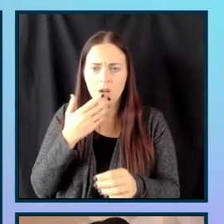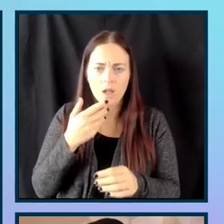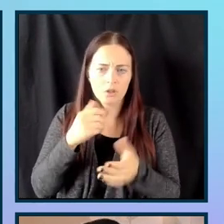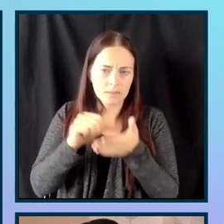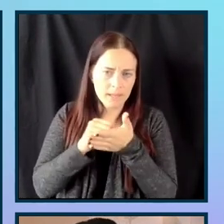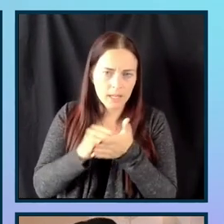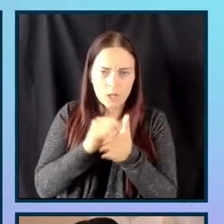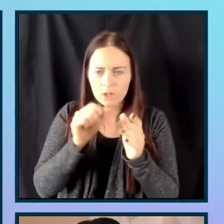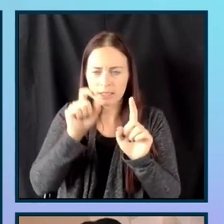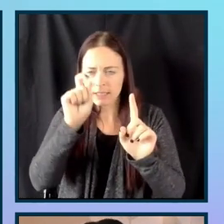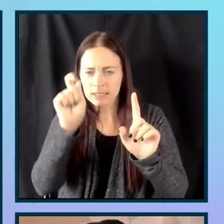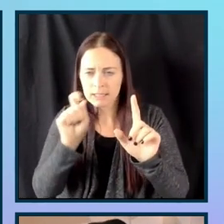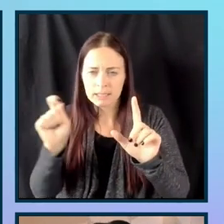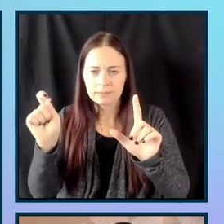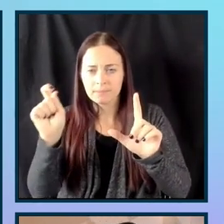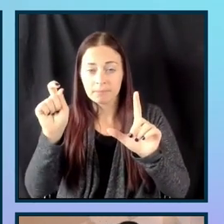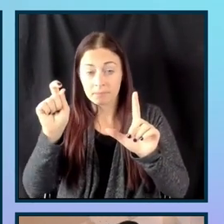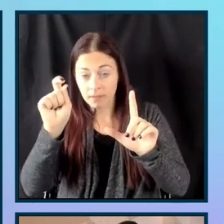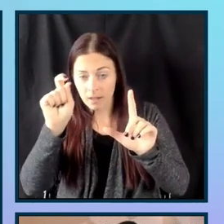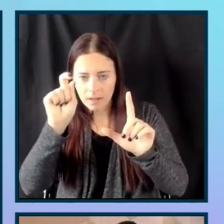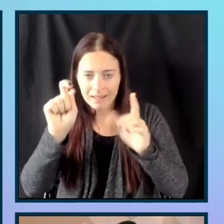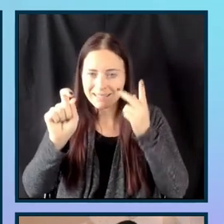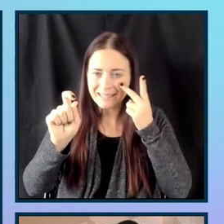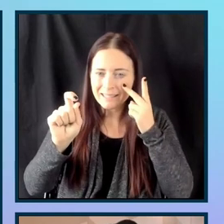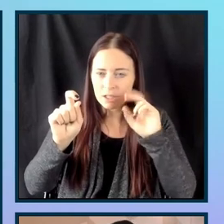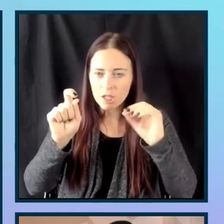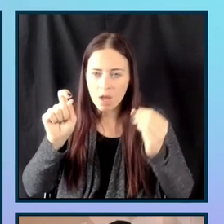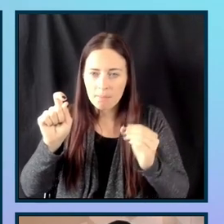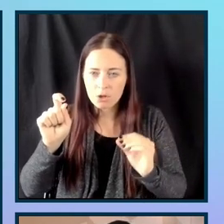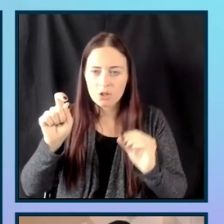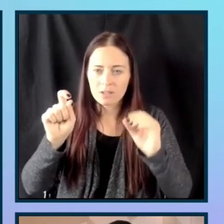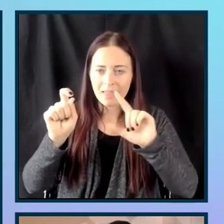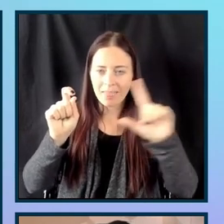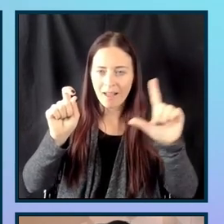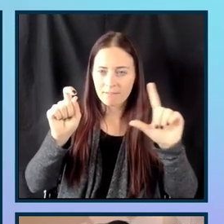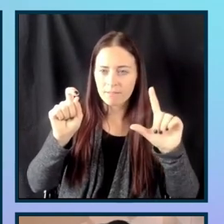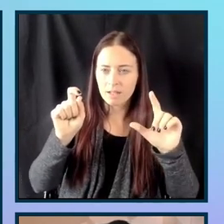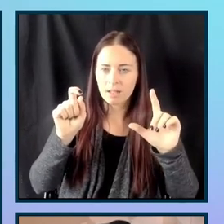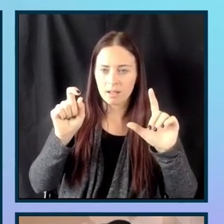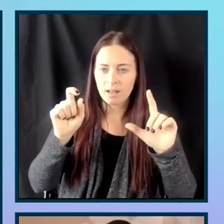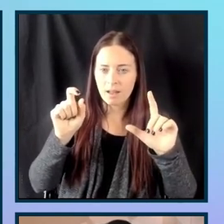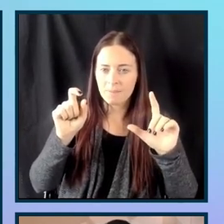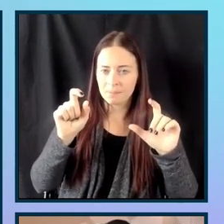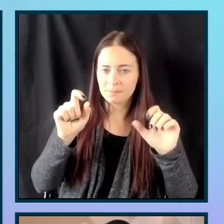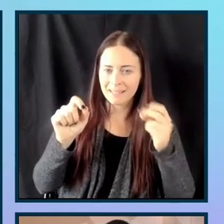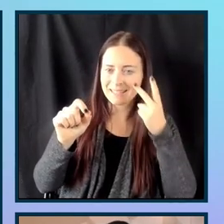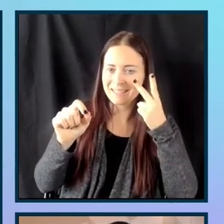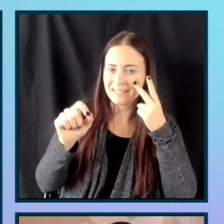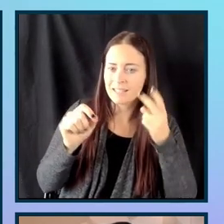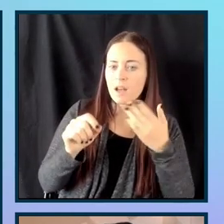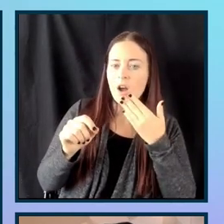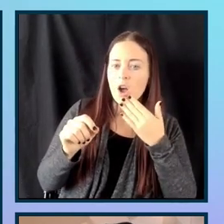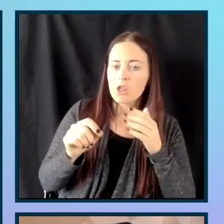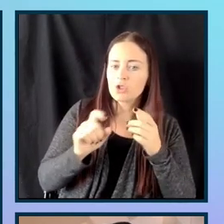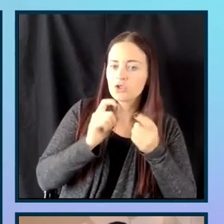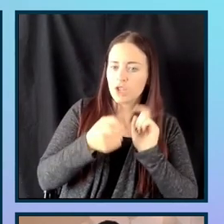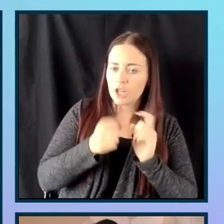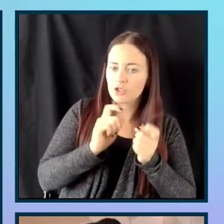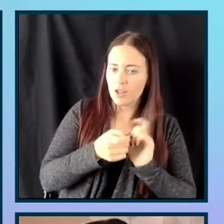move things around, I am seeing on the left-hand side where the page is, I am seeing those colors update.